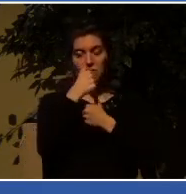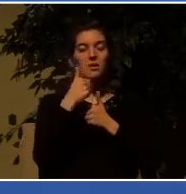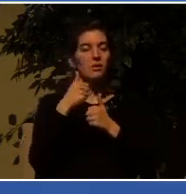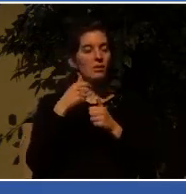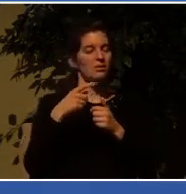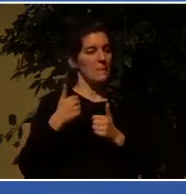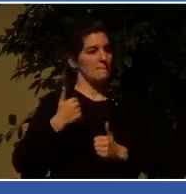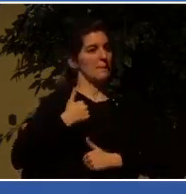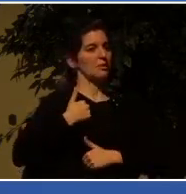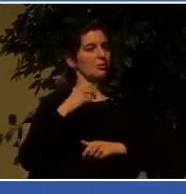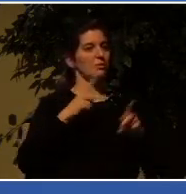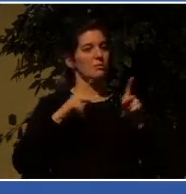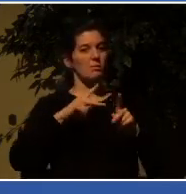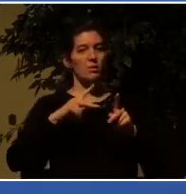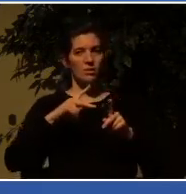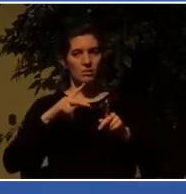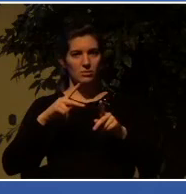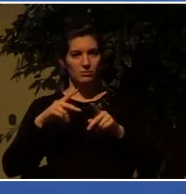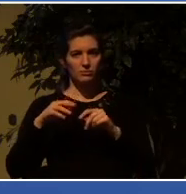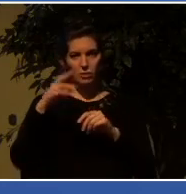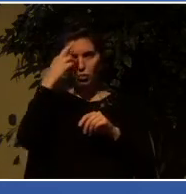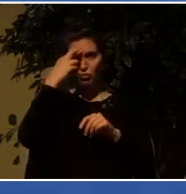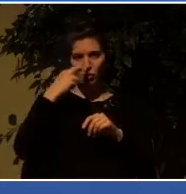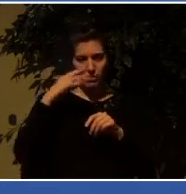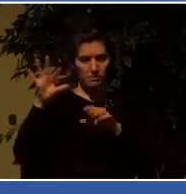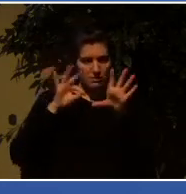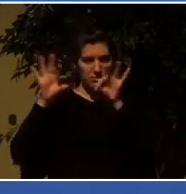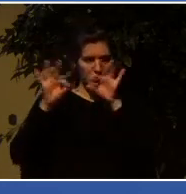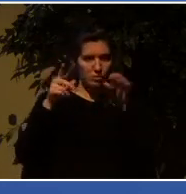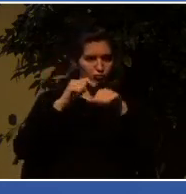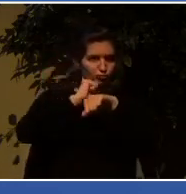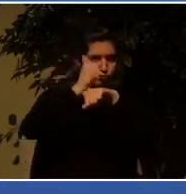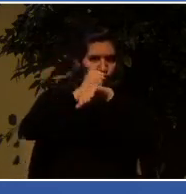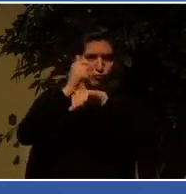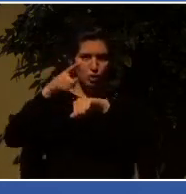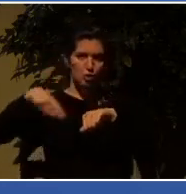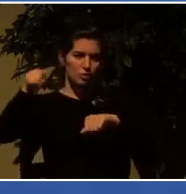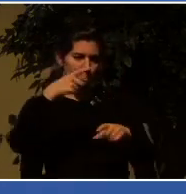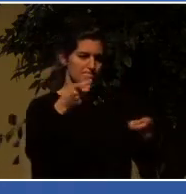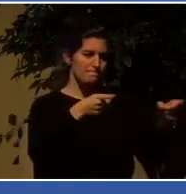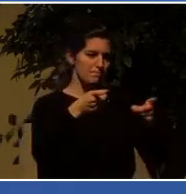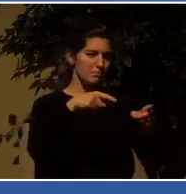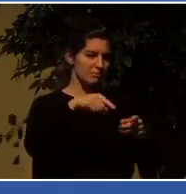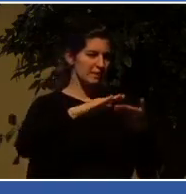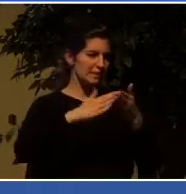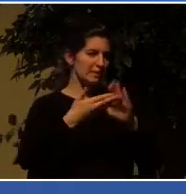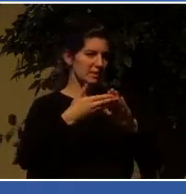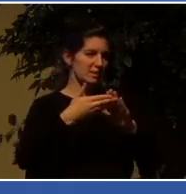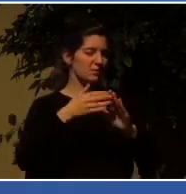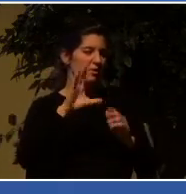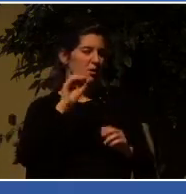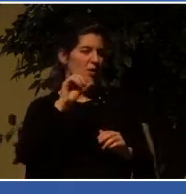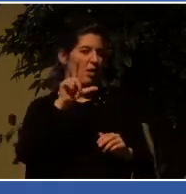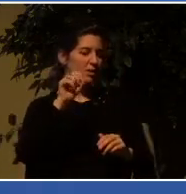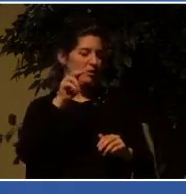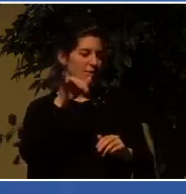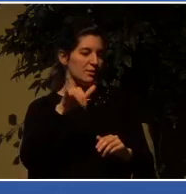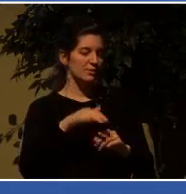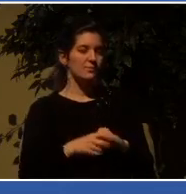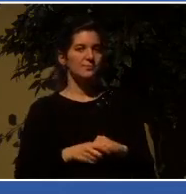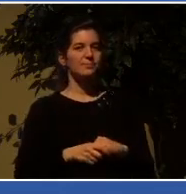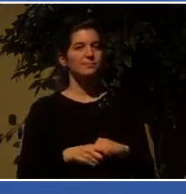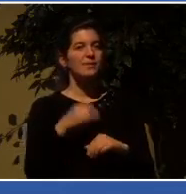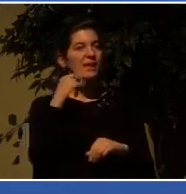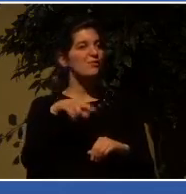civil affairs of the rulers of Now, if you know anything at all about ancient Rome, you know that they